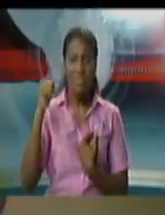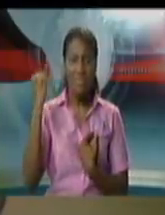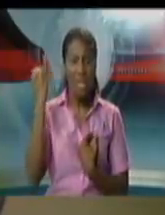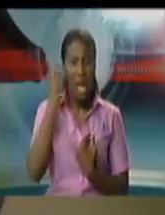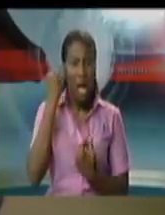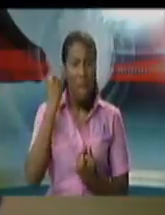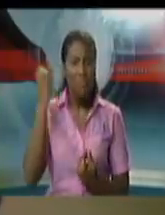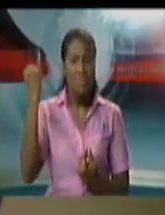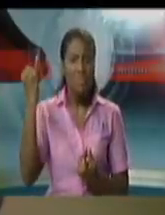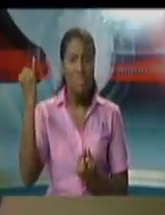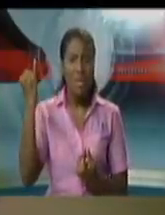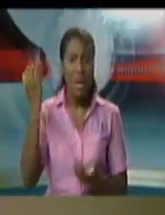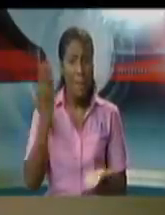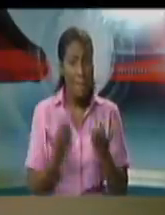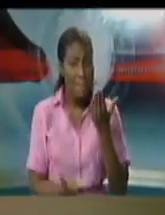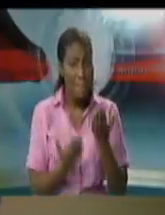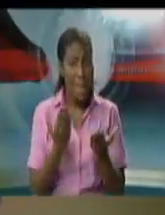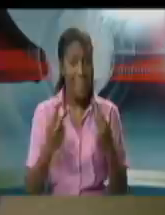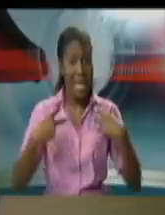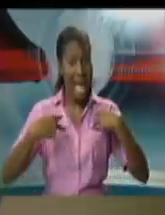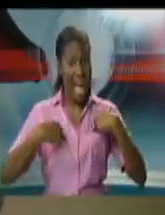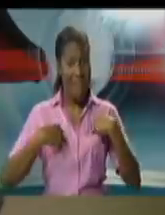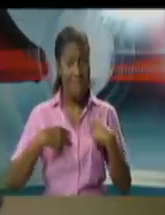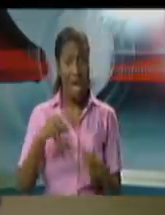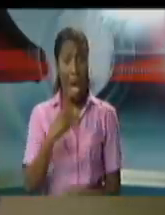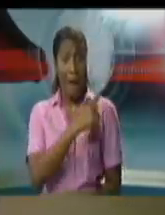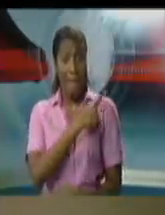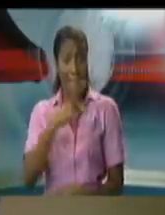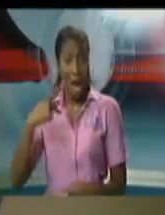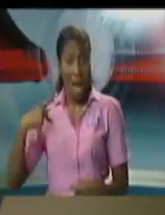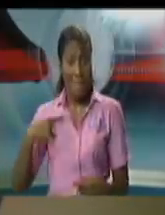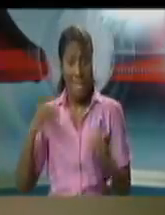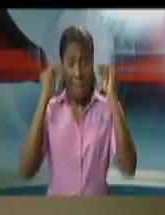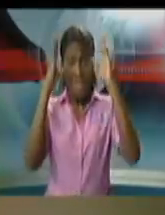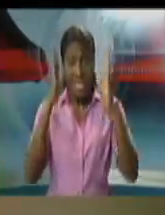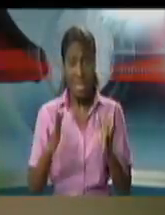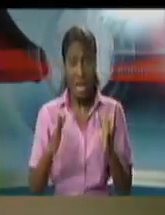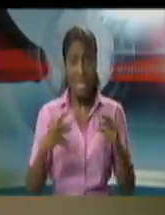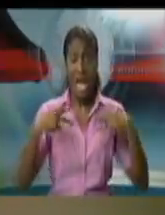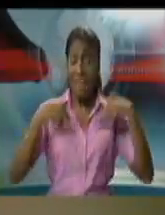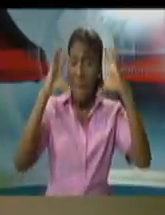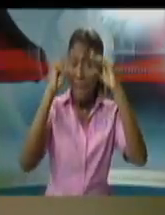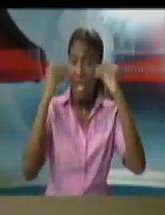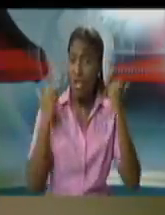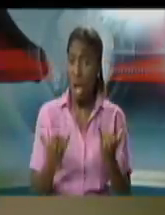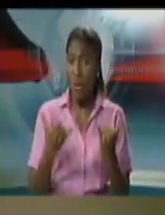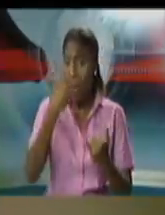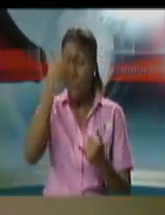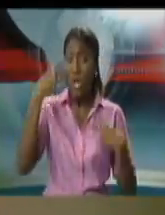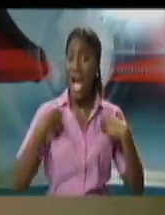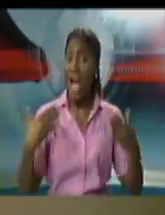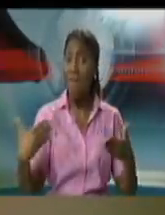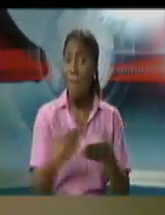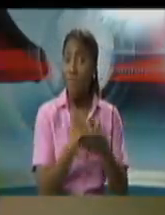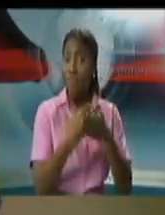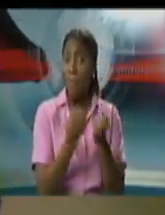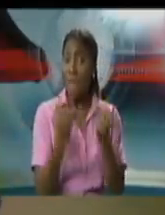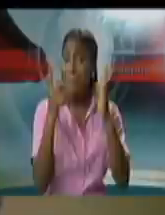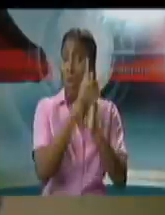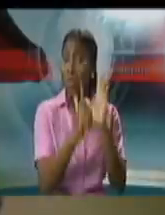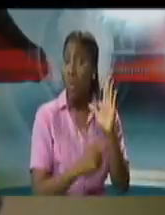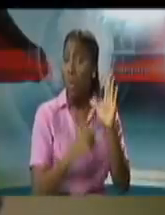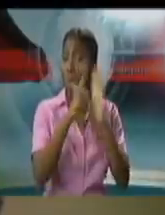sitting of parliament now seeing that a lot of laws are being made and um there there